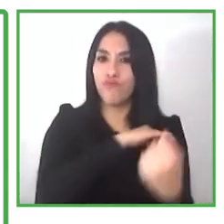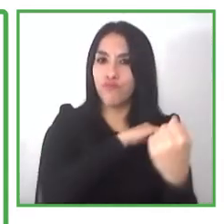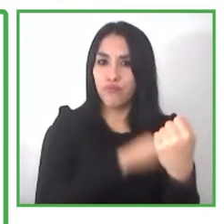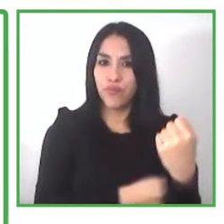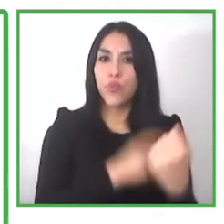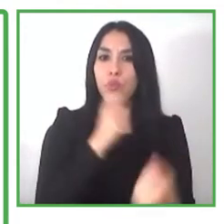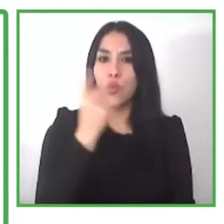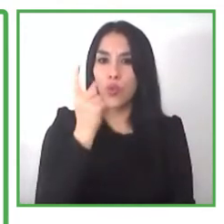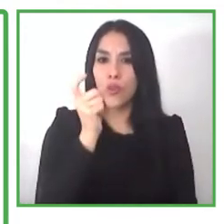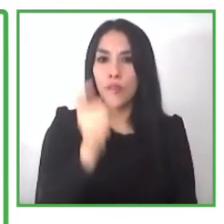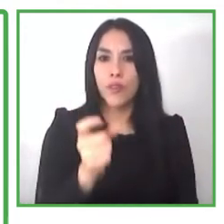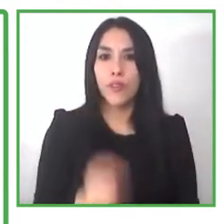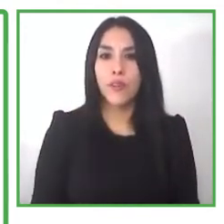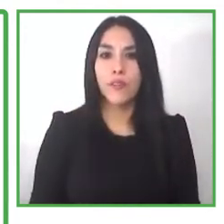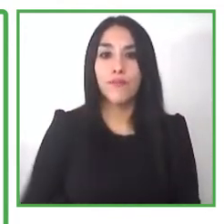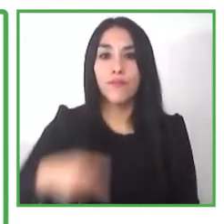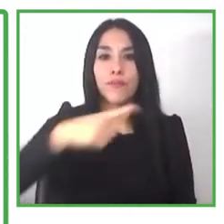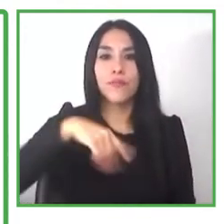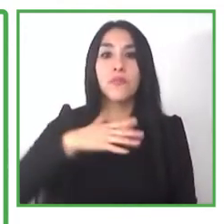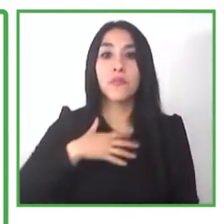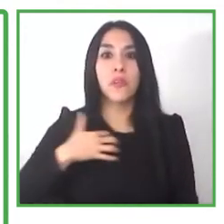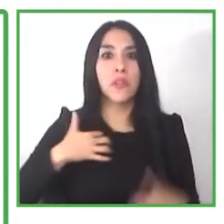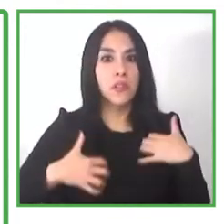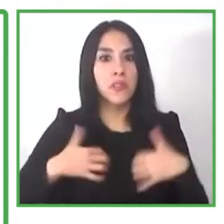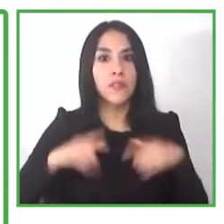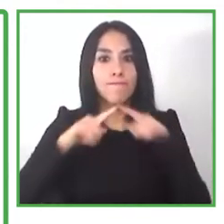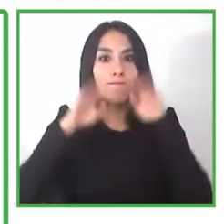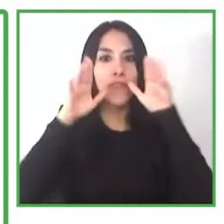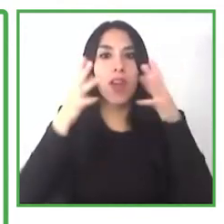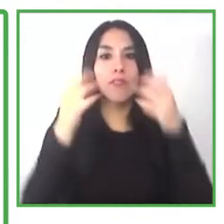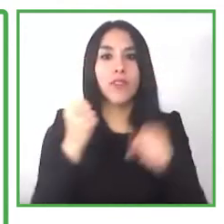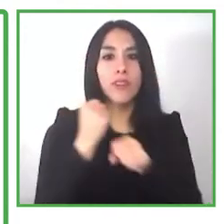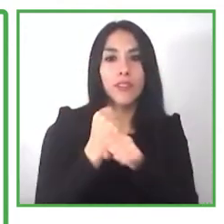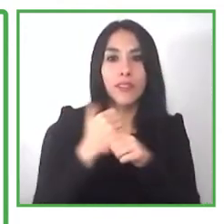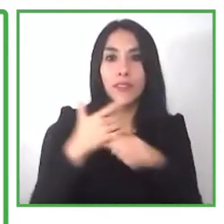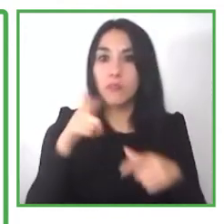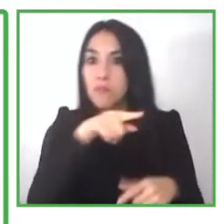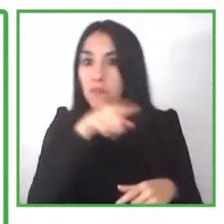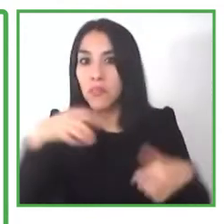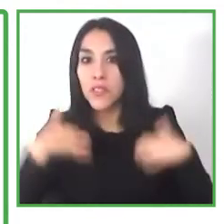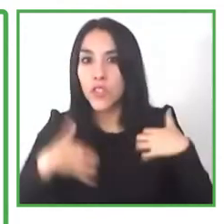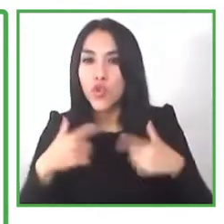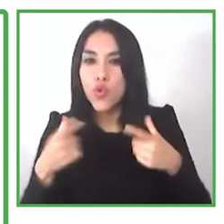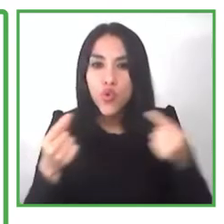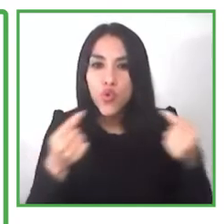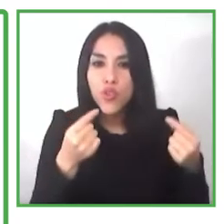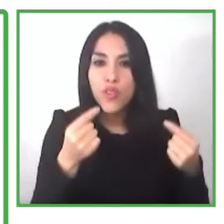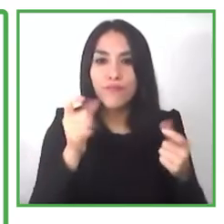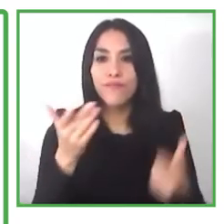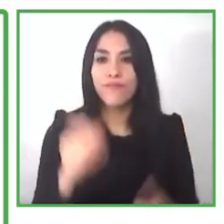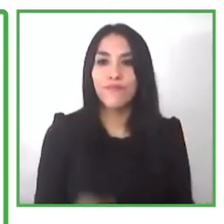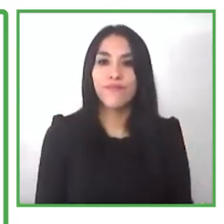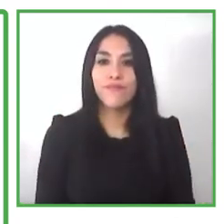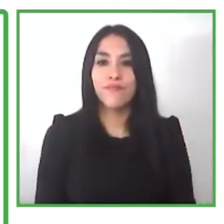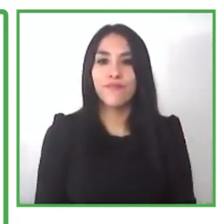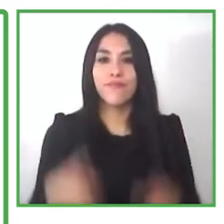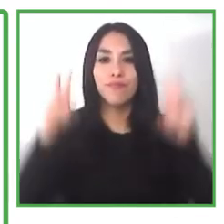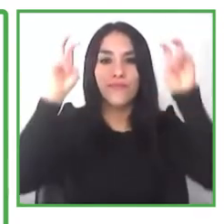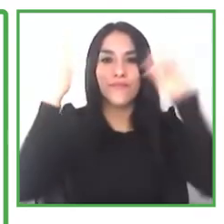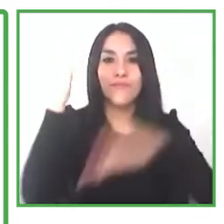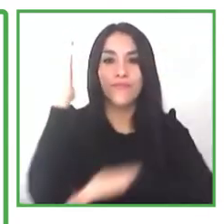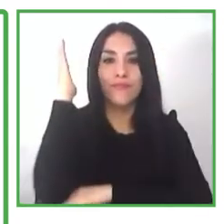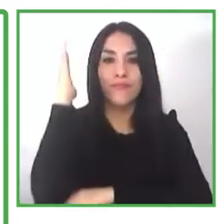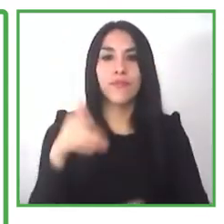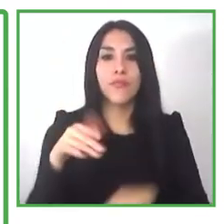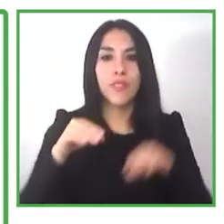those people and just interestingly enough in terms of the training that we do we cater for 18 to 35 year olds